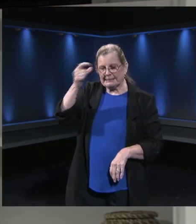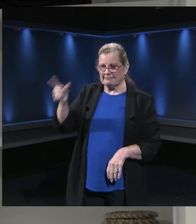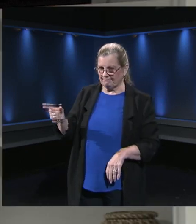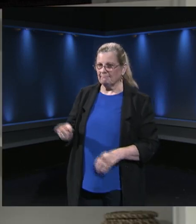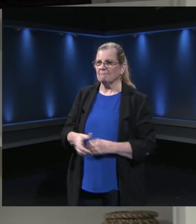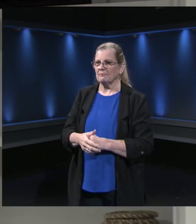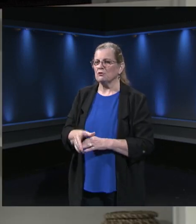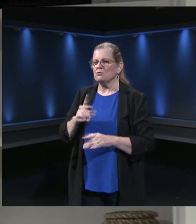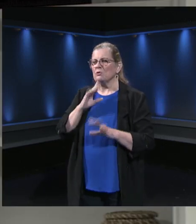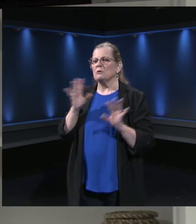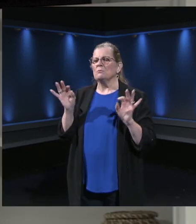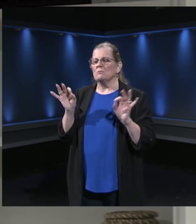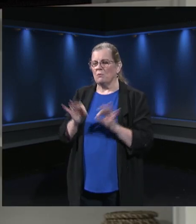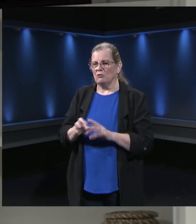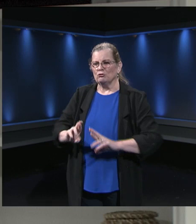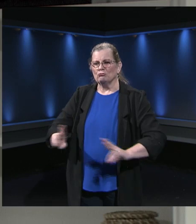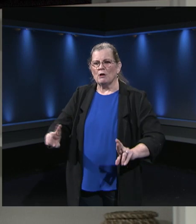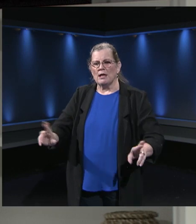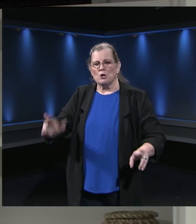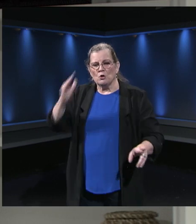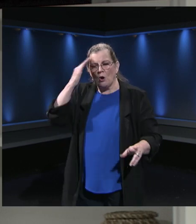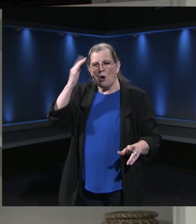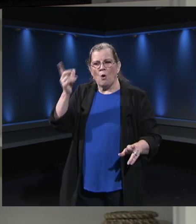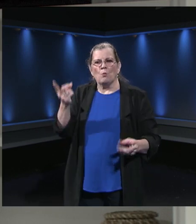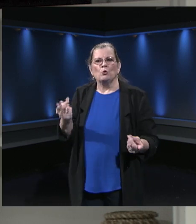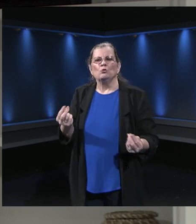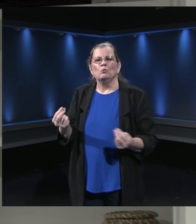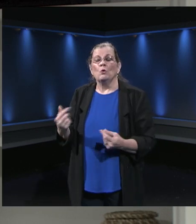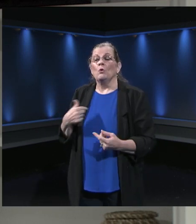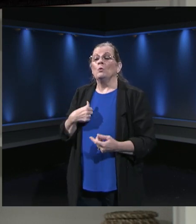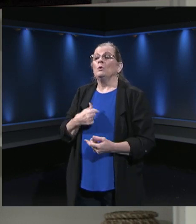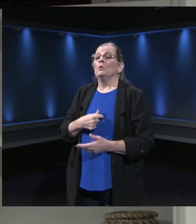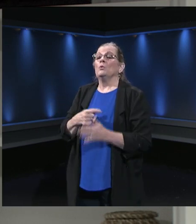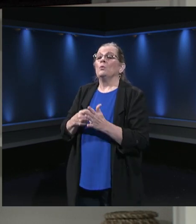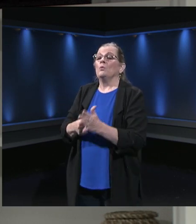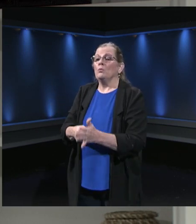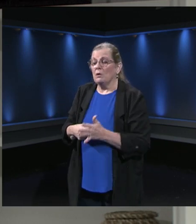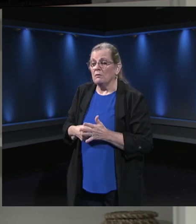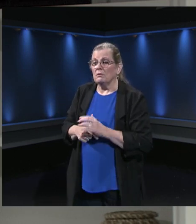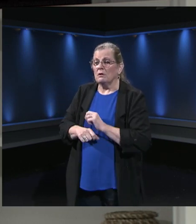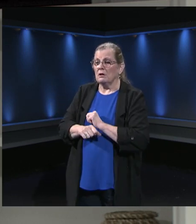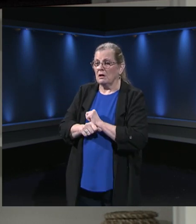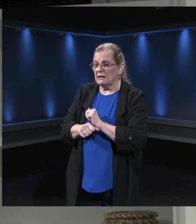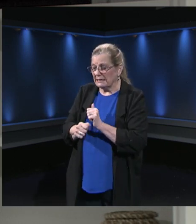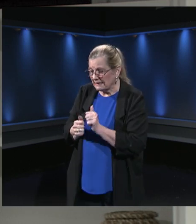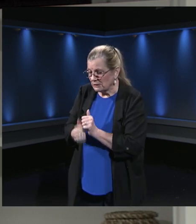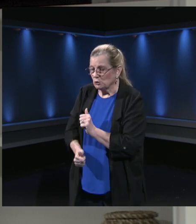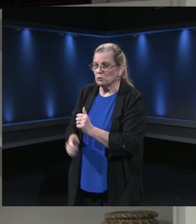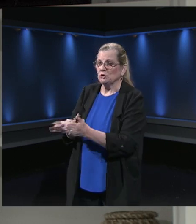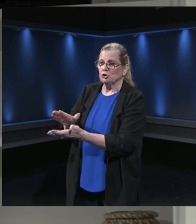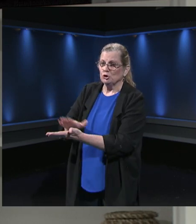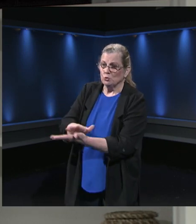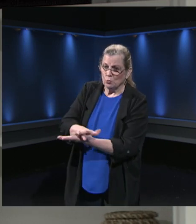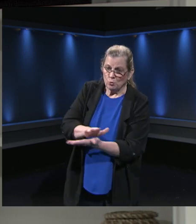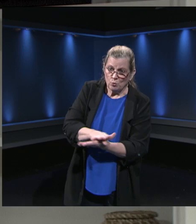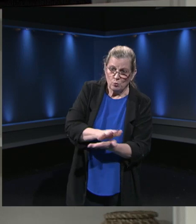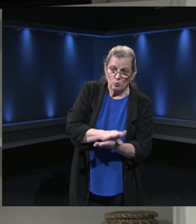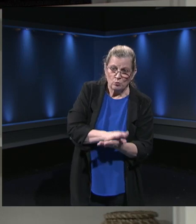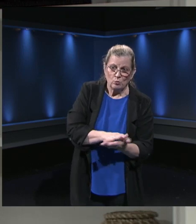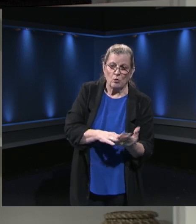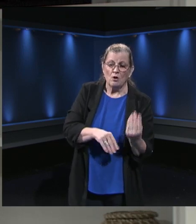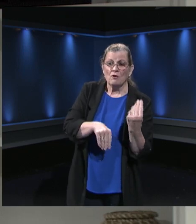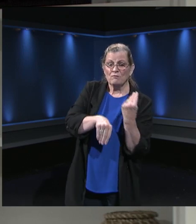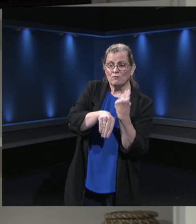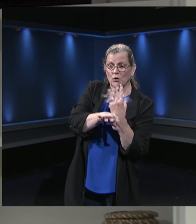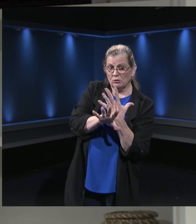here in Fairfax County Public Schools, we required every school to do a virtual orientation prior to the beginning of the school year